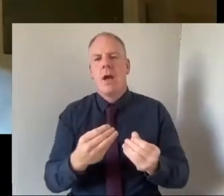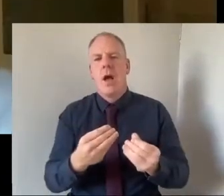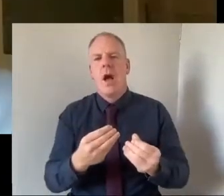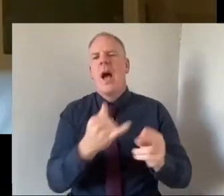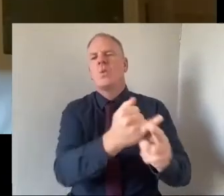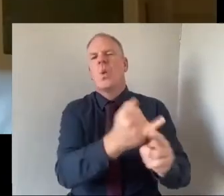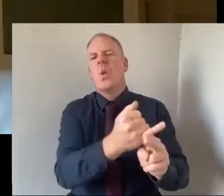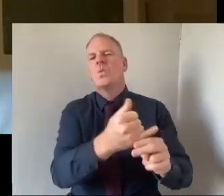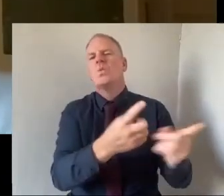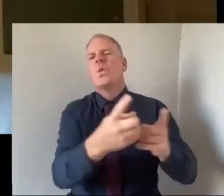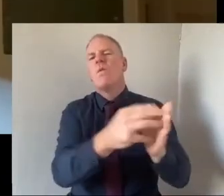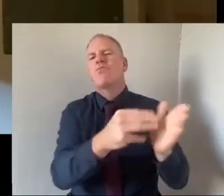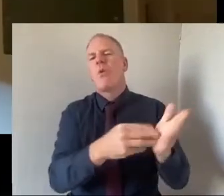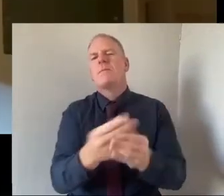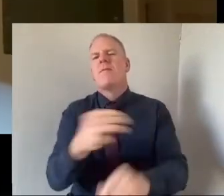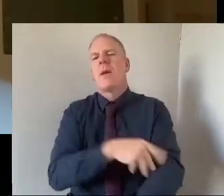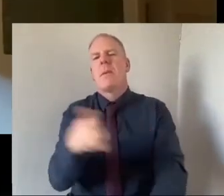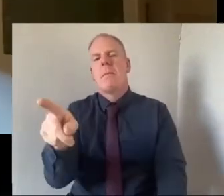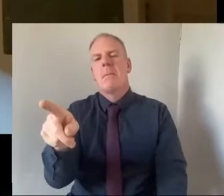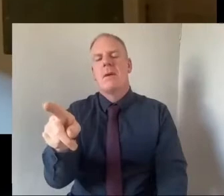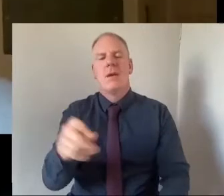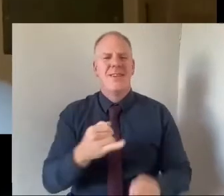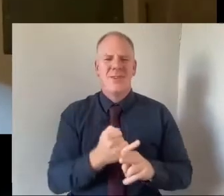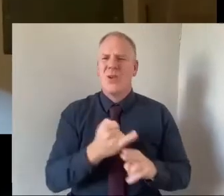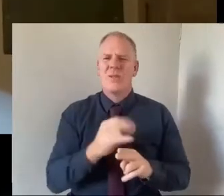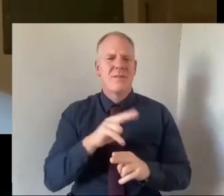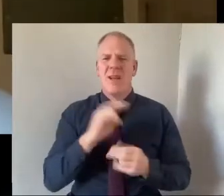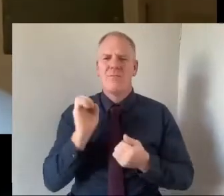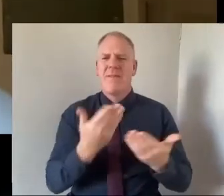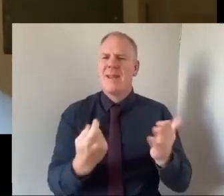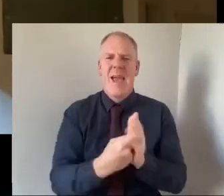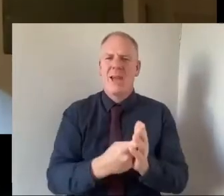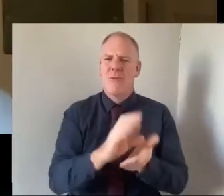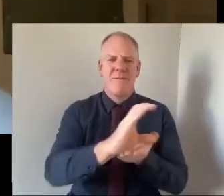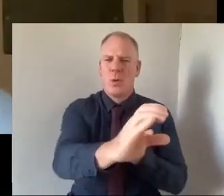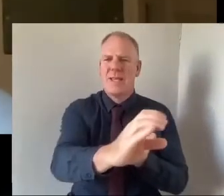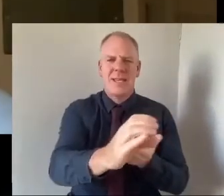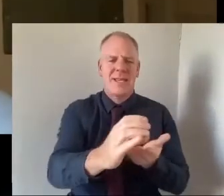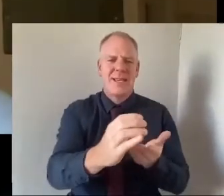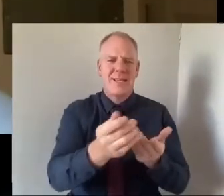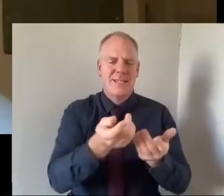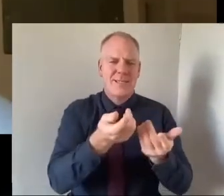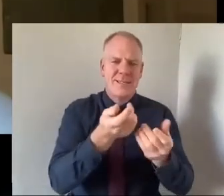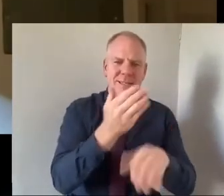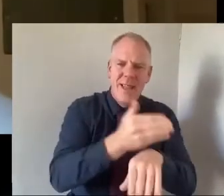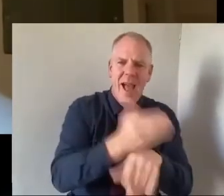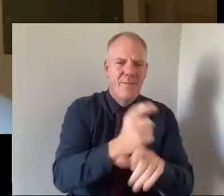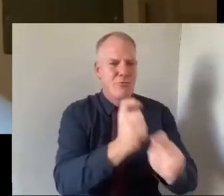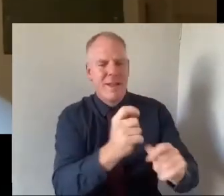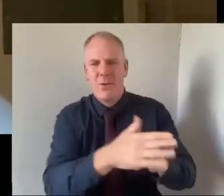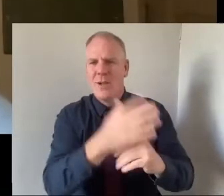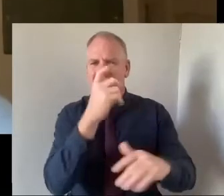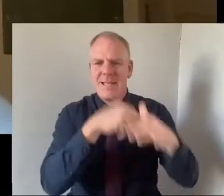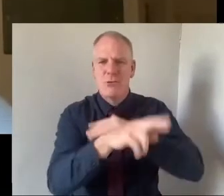schools to get a programme to address it and schools aren't provided with much additional resources or training for the teachers sometimes